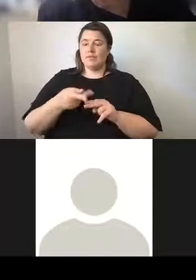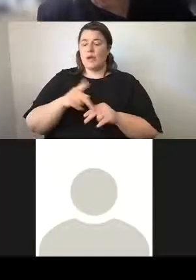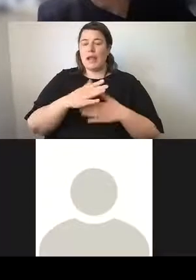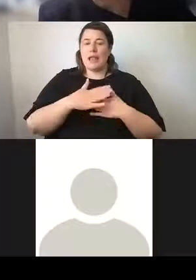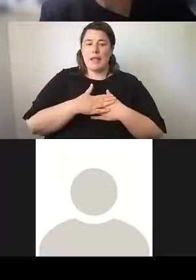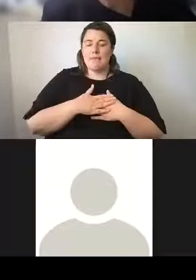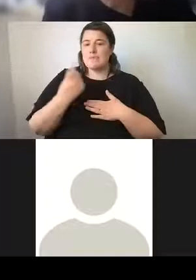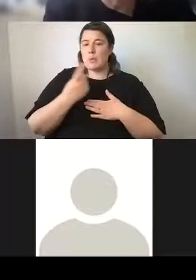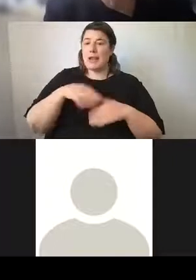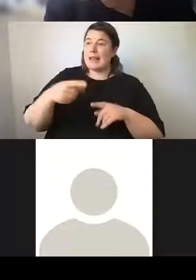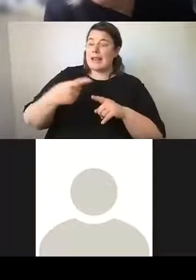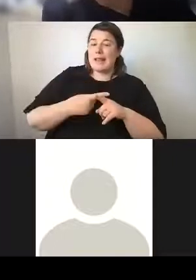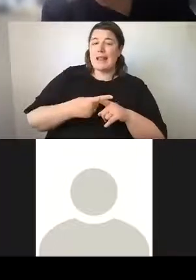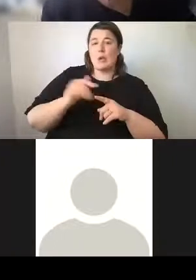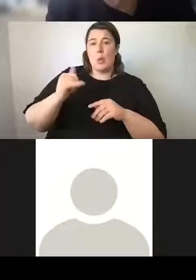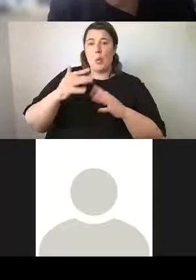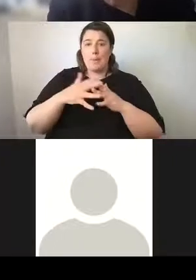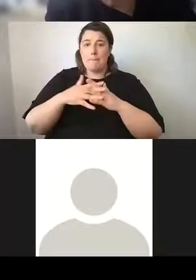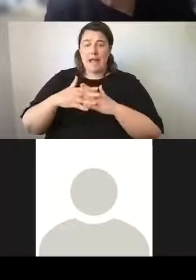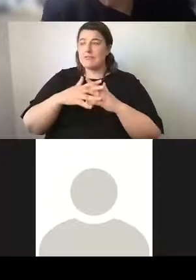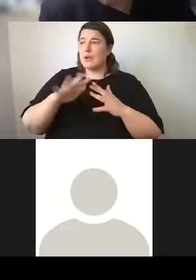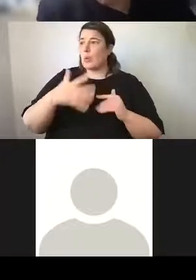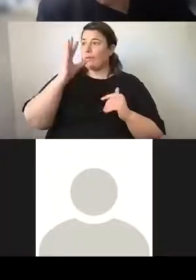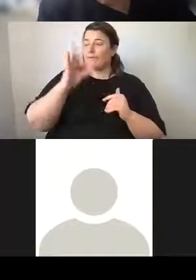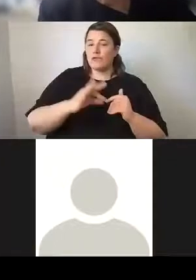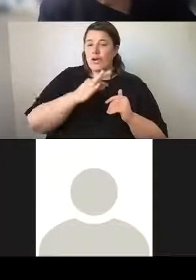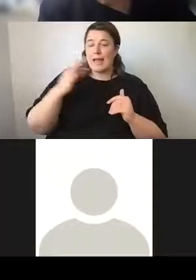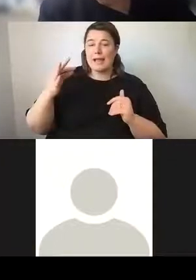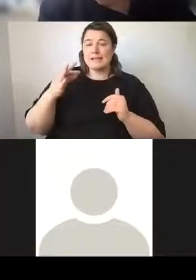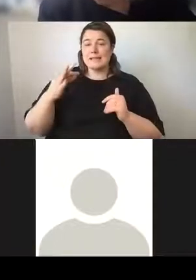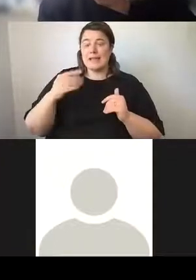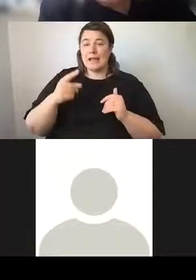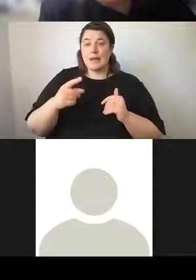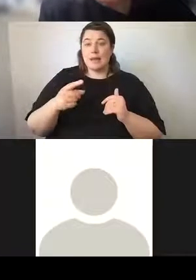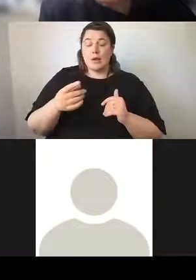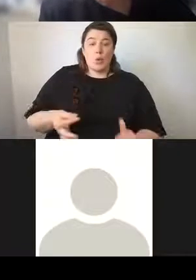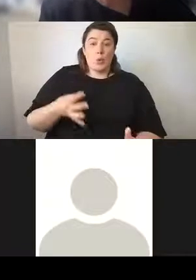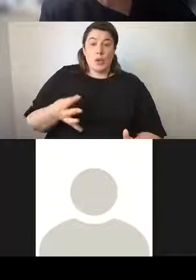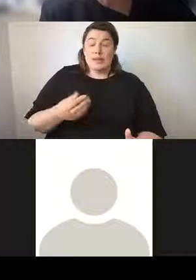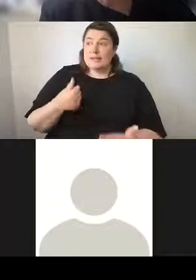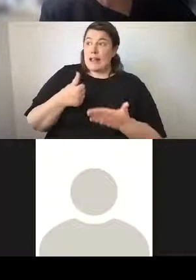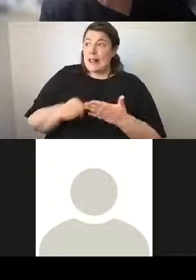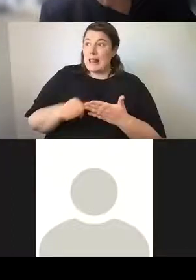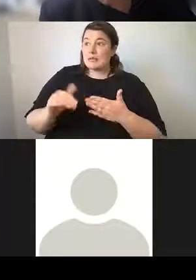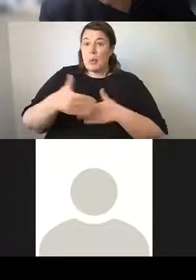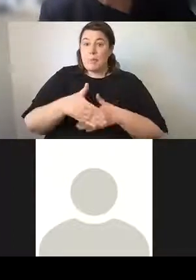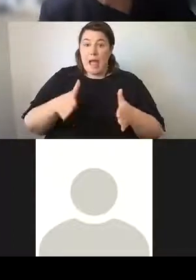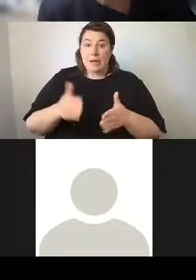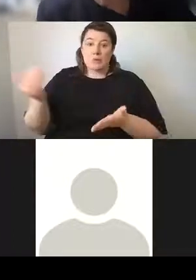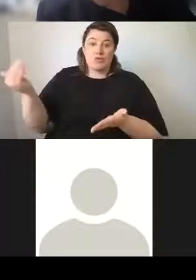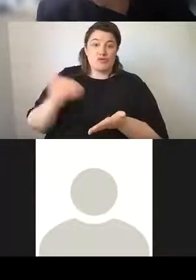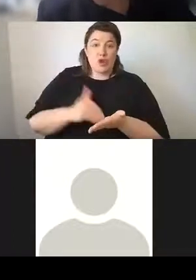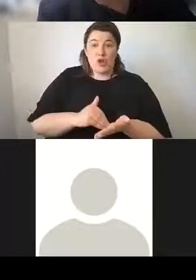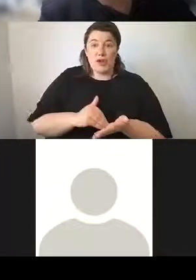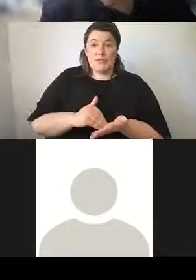family in England or America or France or wherever, and you were expecting letters or parcels from them, you